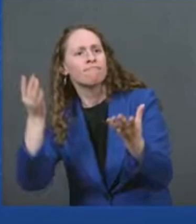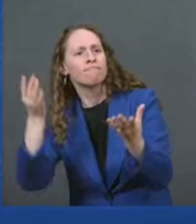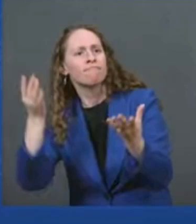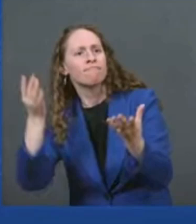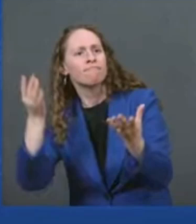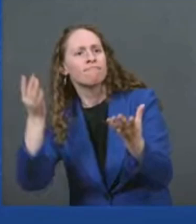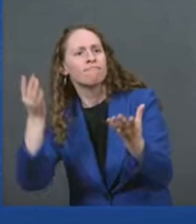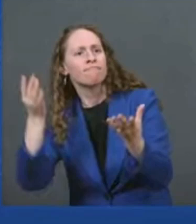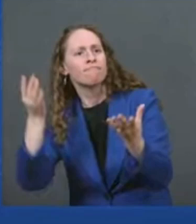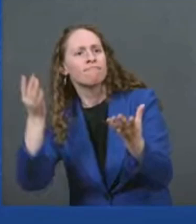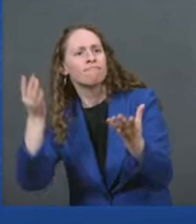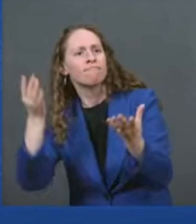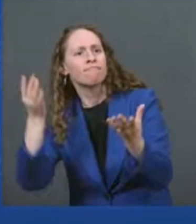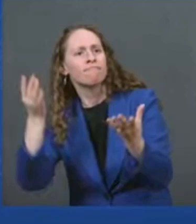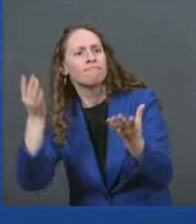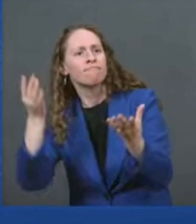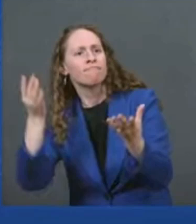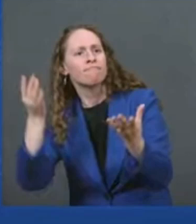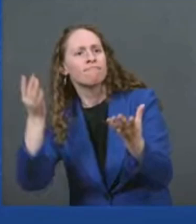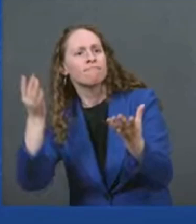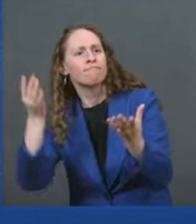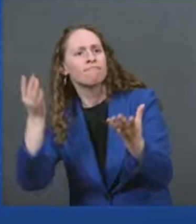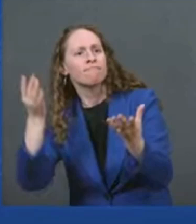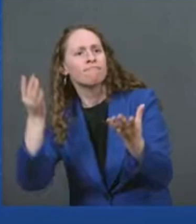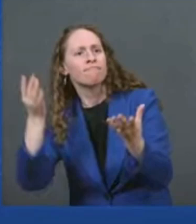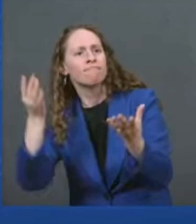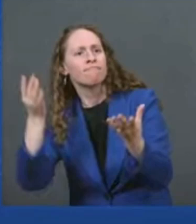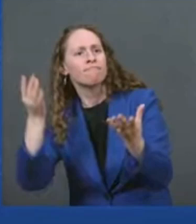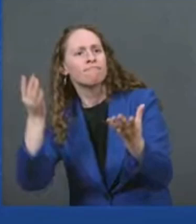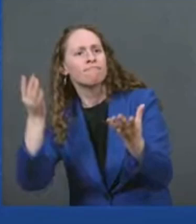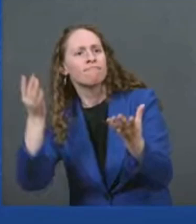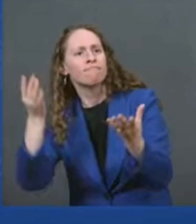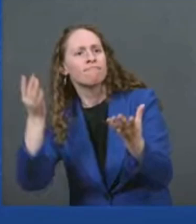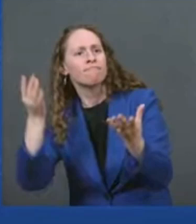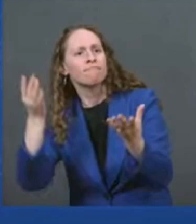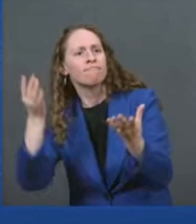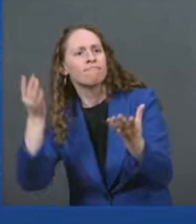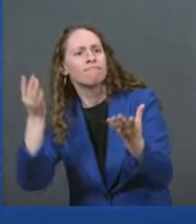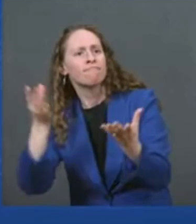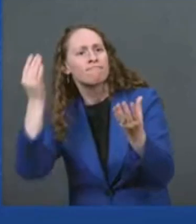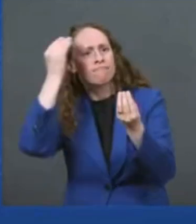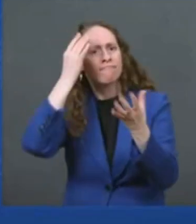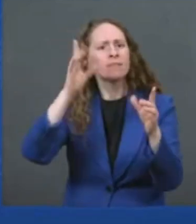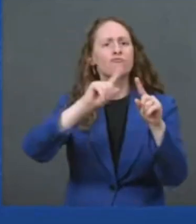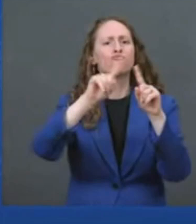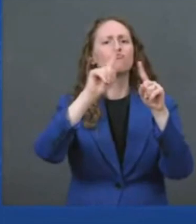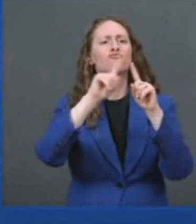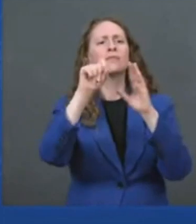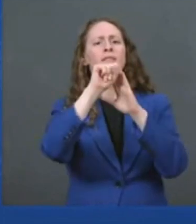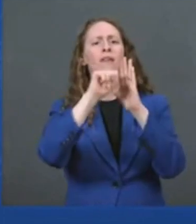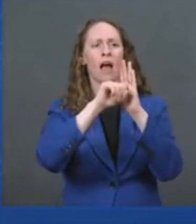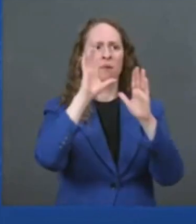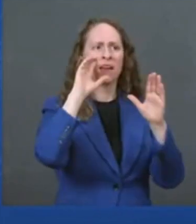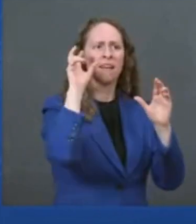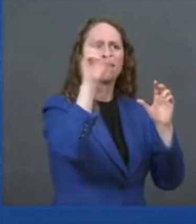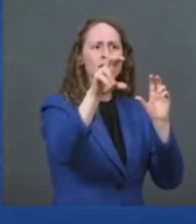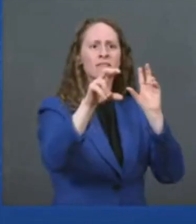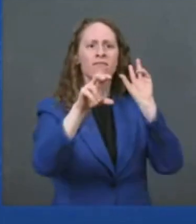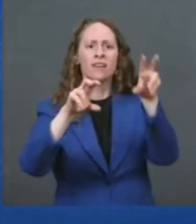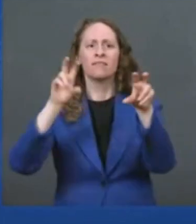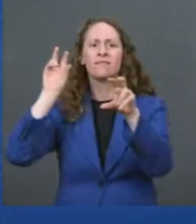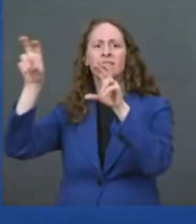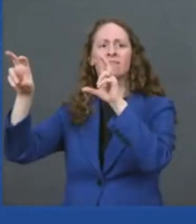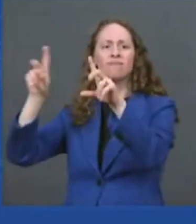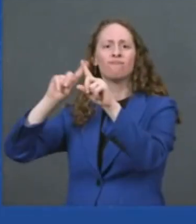was the ceo i would be ecstatic to get that kind of endorsement is to build out what will become a national